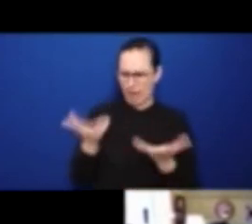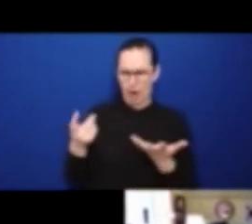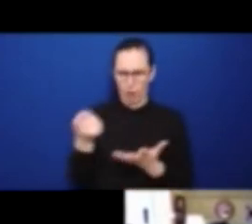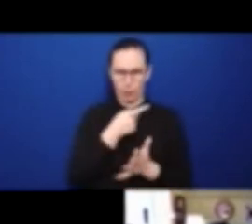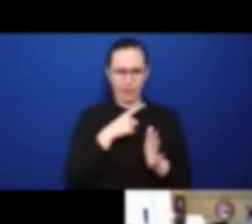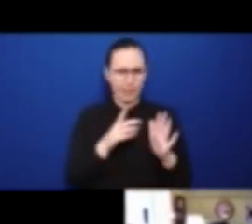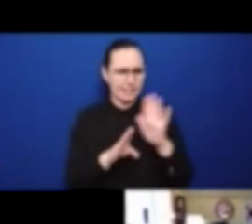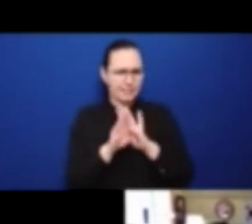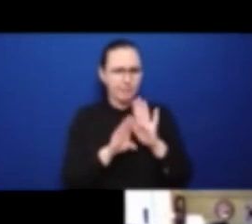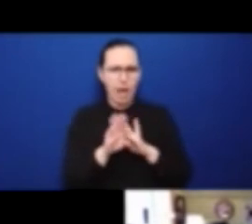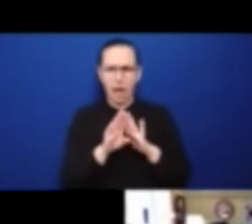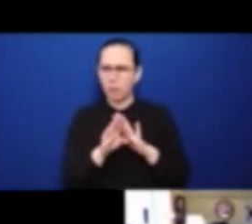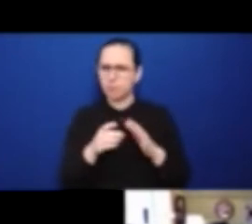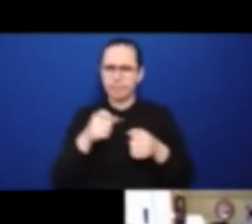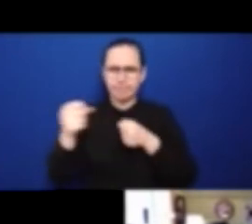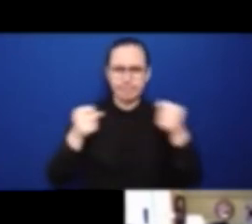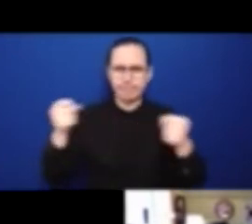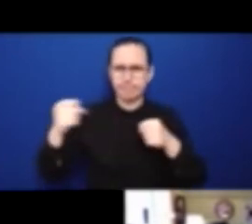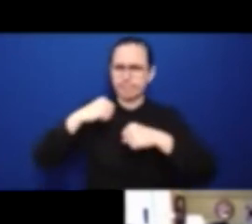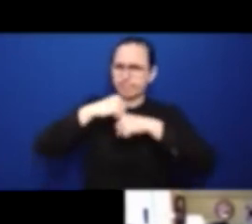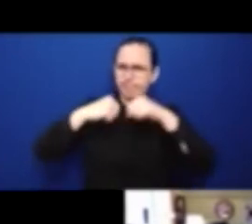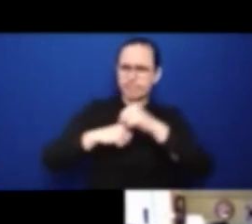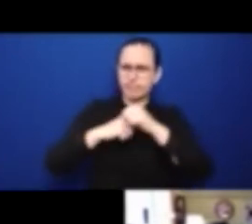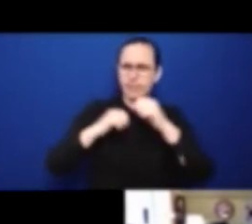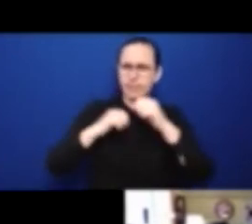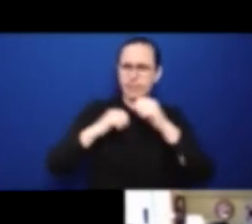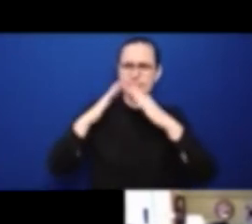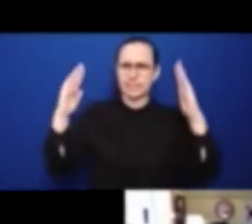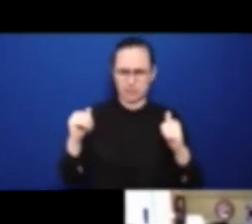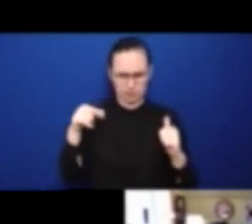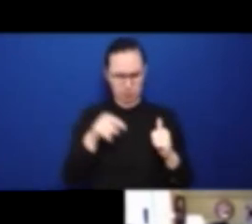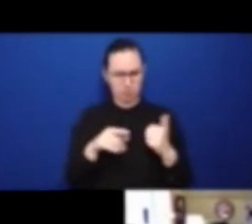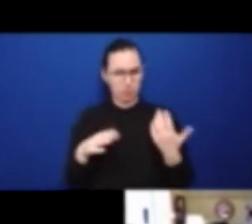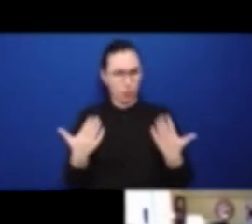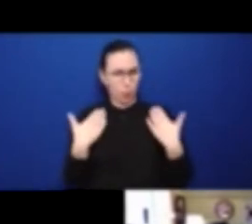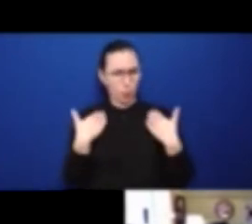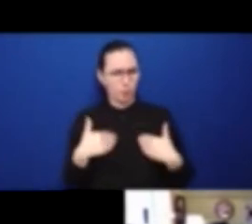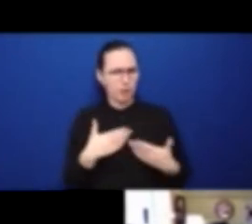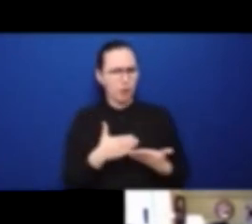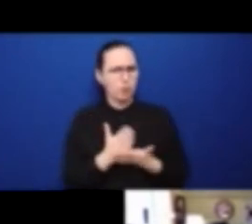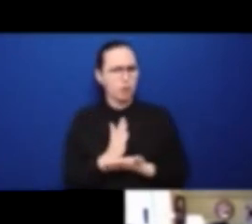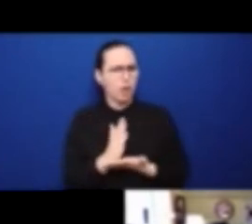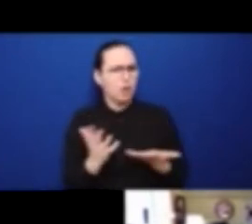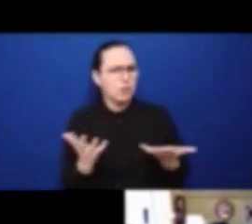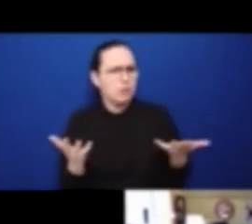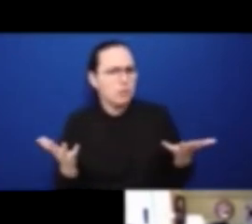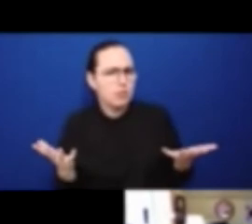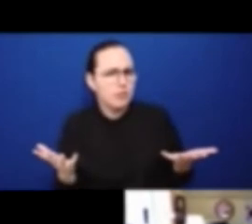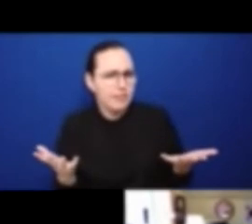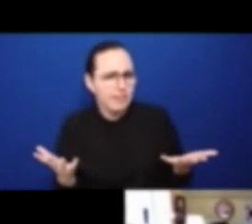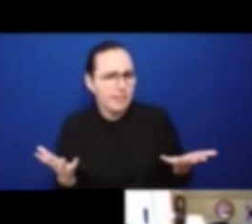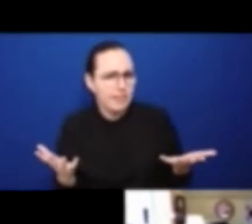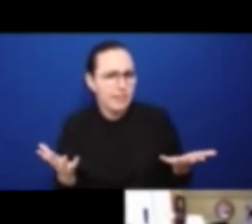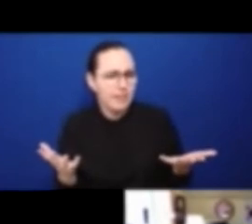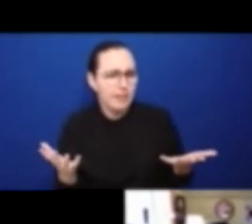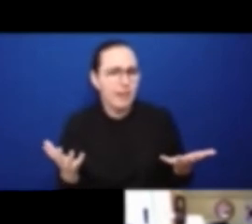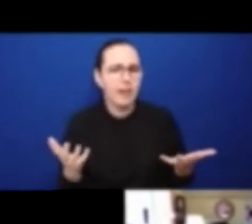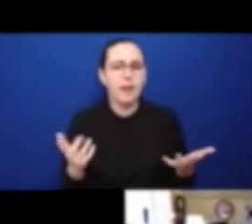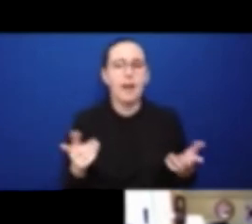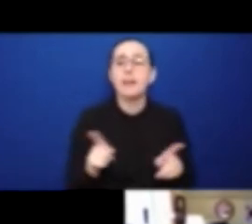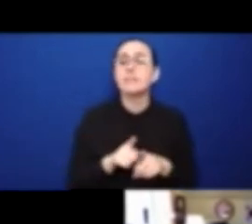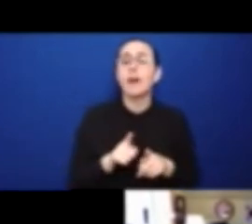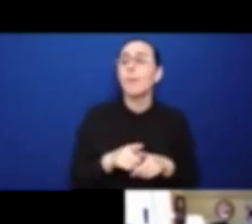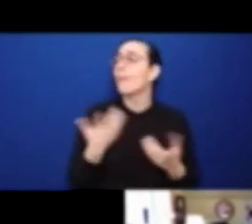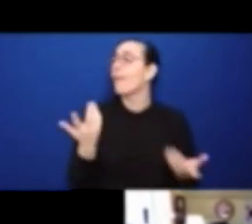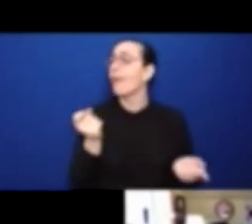unfortunately, the worry is that it's being reinforced or we're going backwards as a result of